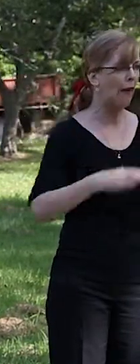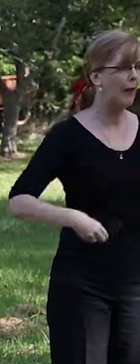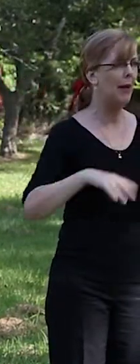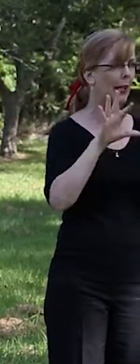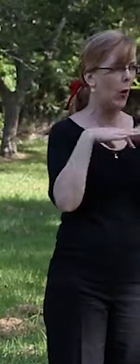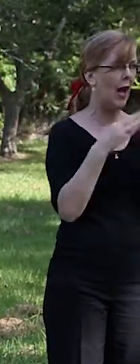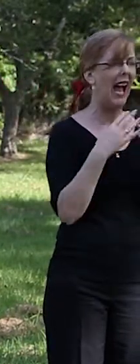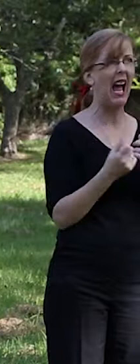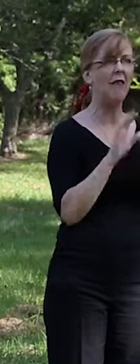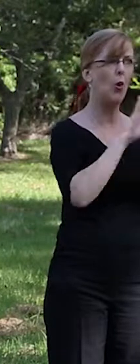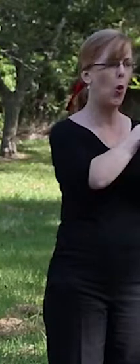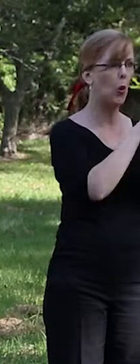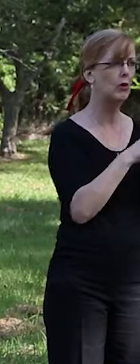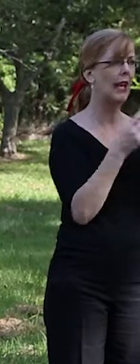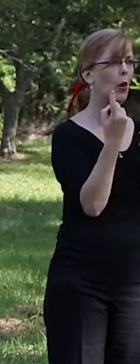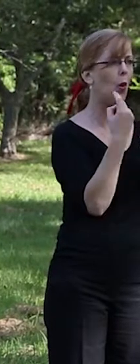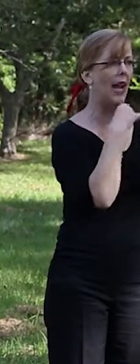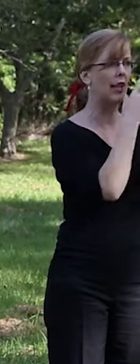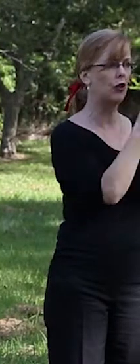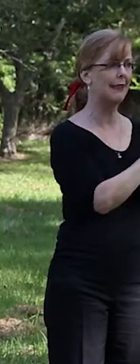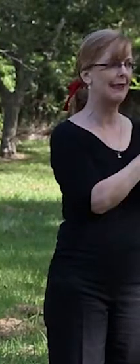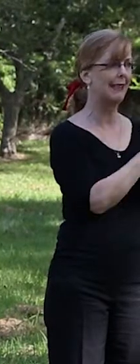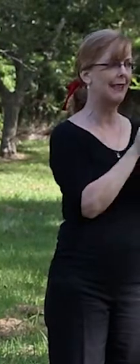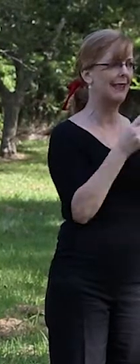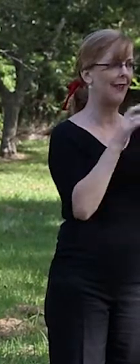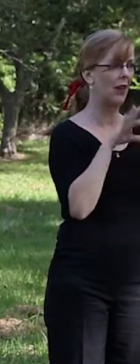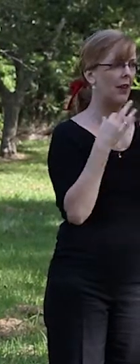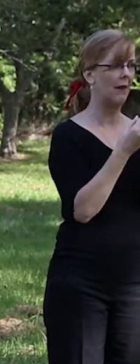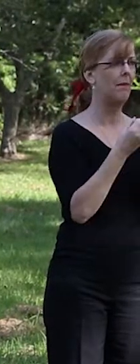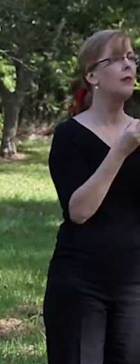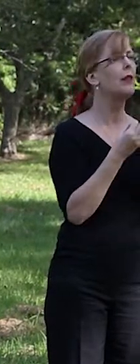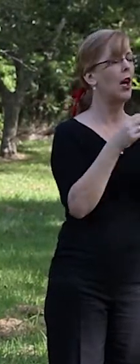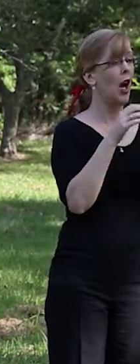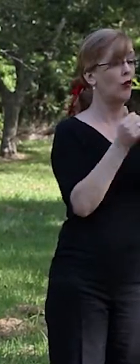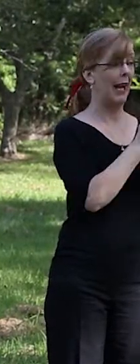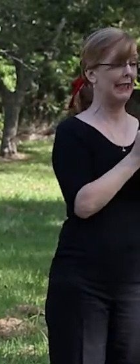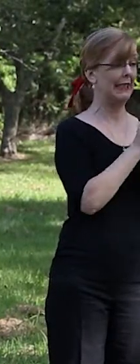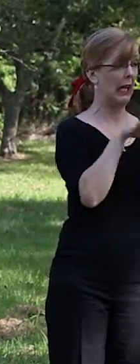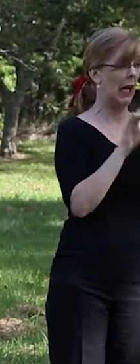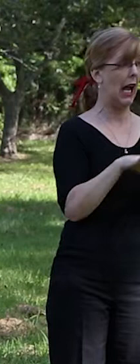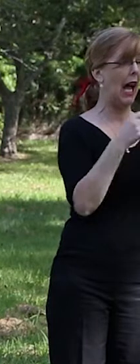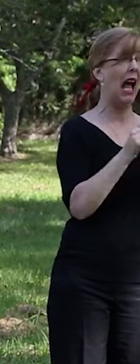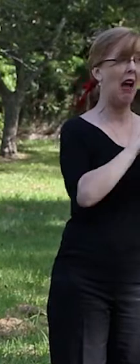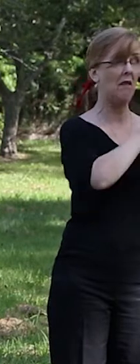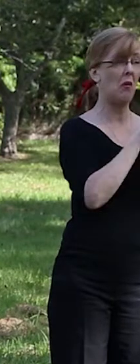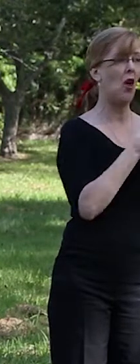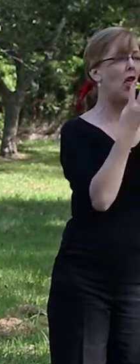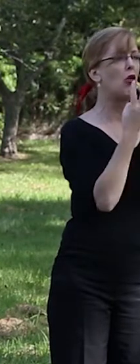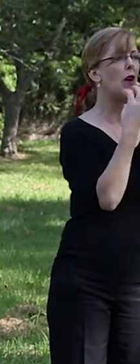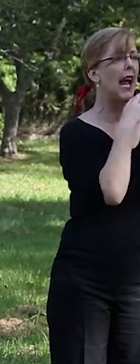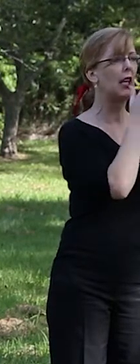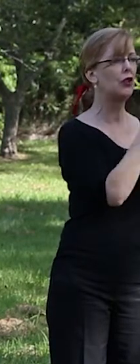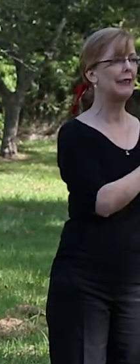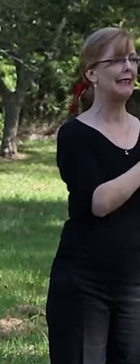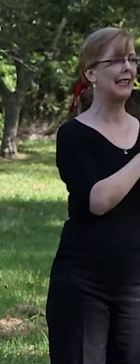and I've got about 160 in the pipeline. RA overall have about 360 RAPs that